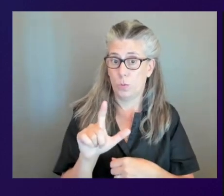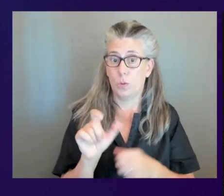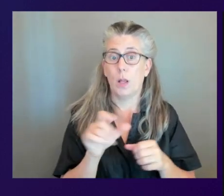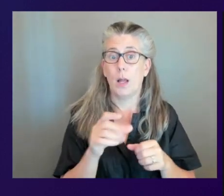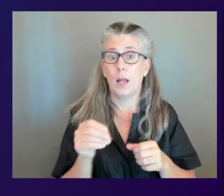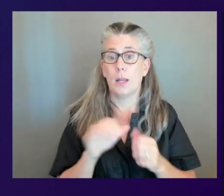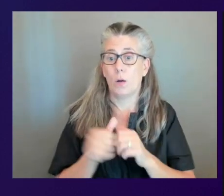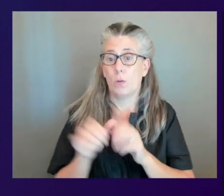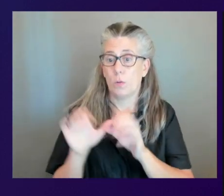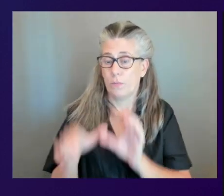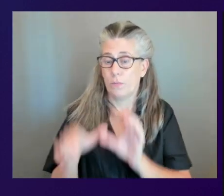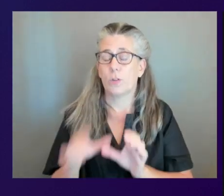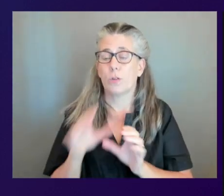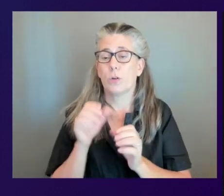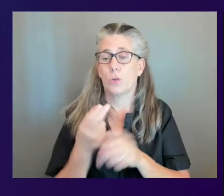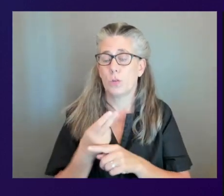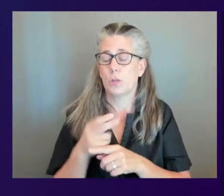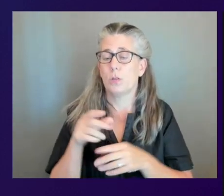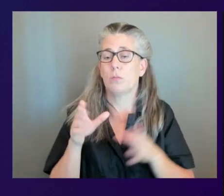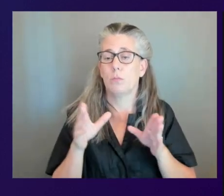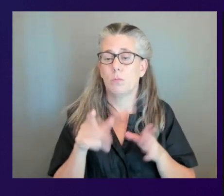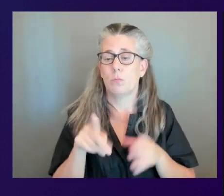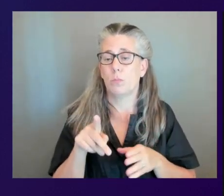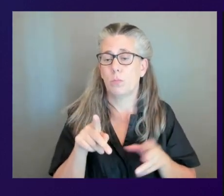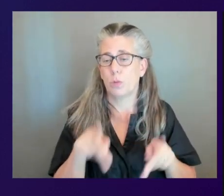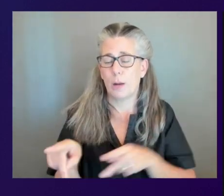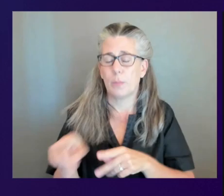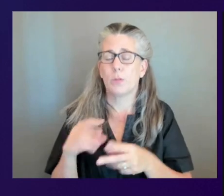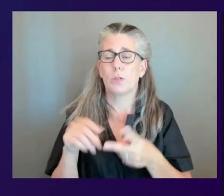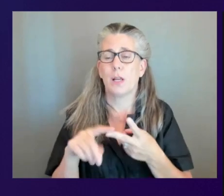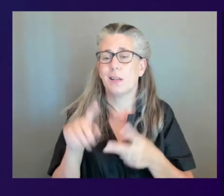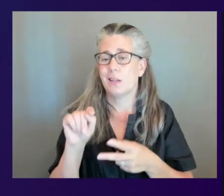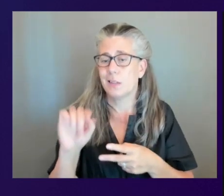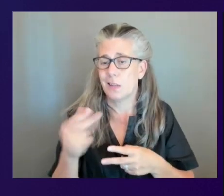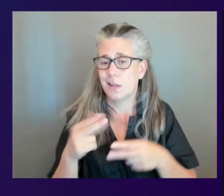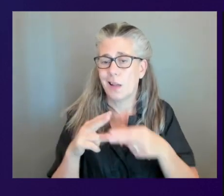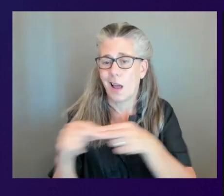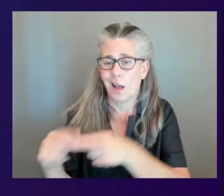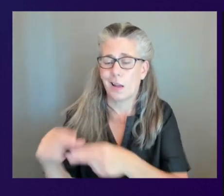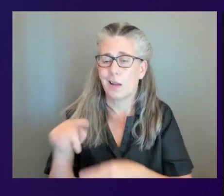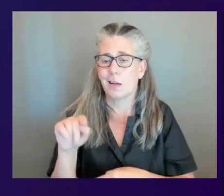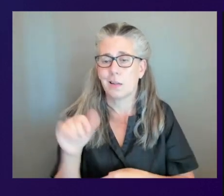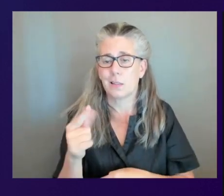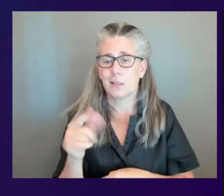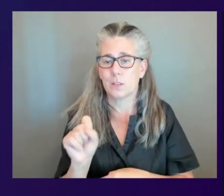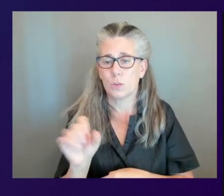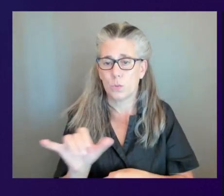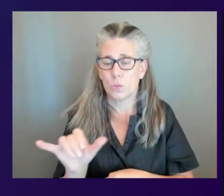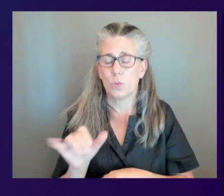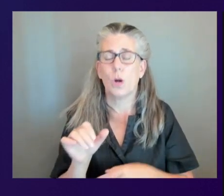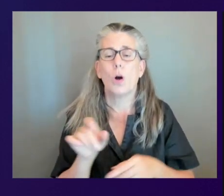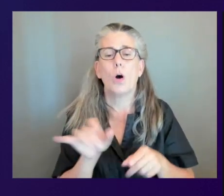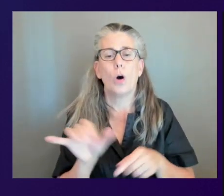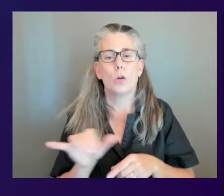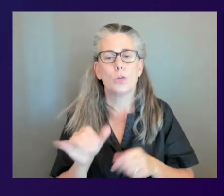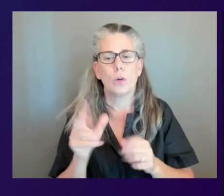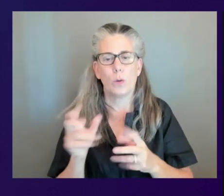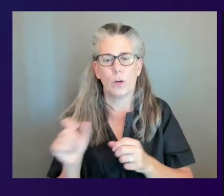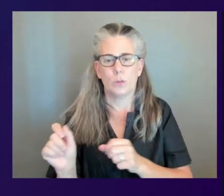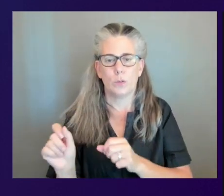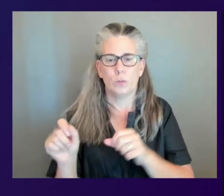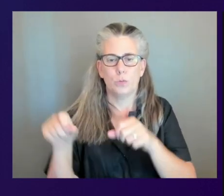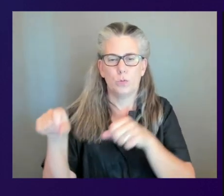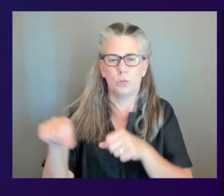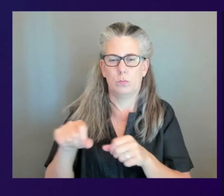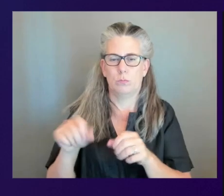do all the parameters use tags and stuff and then you also have the option to actually let me do this i'm gonna drop your screen out for a second what we do is